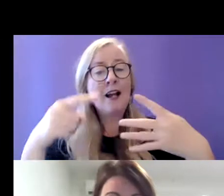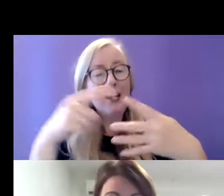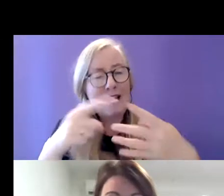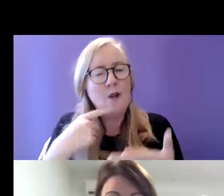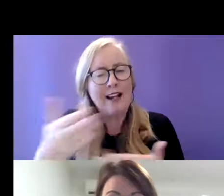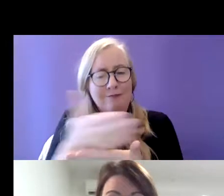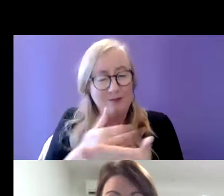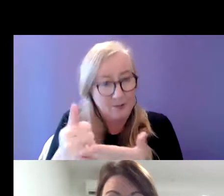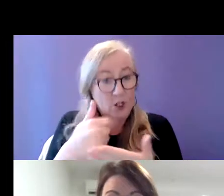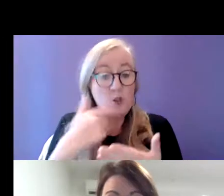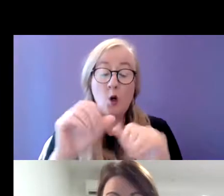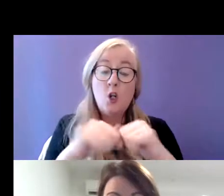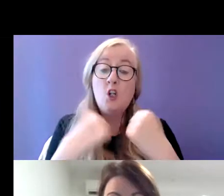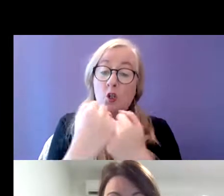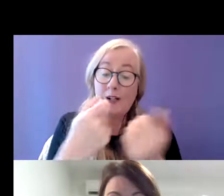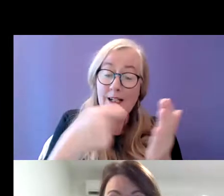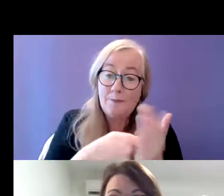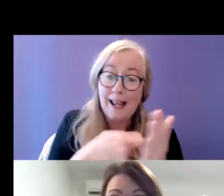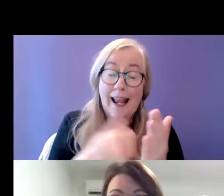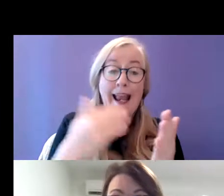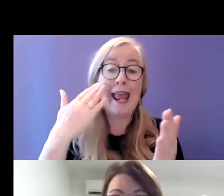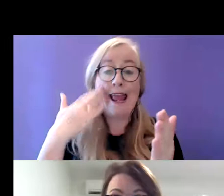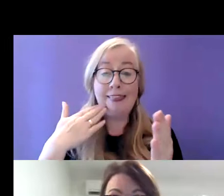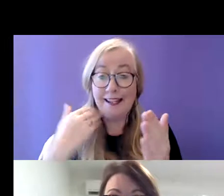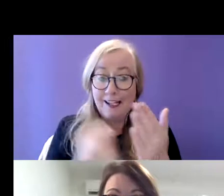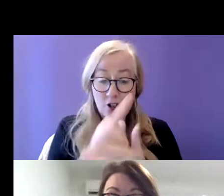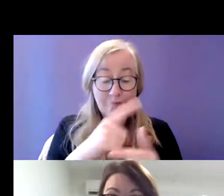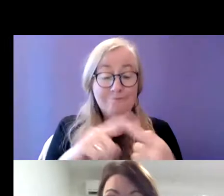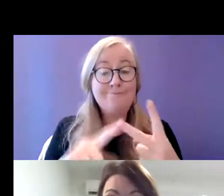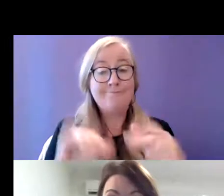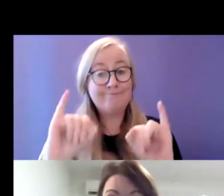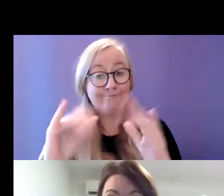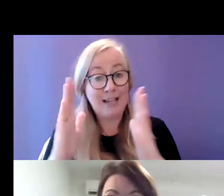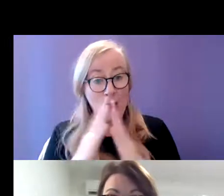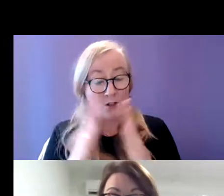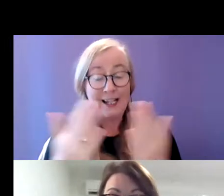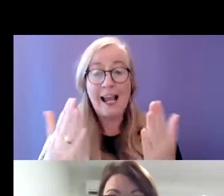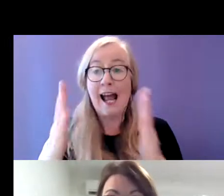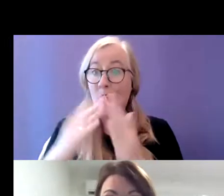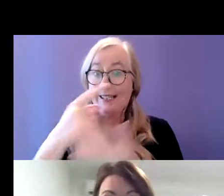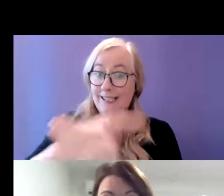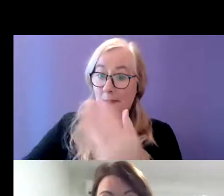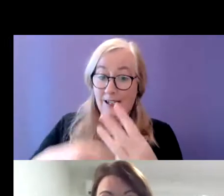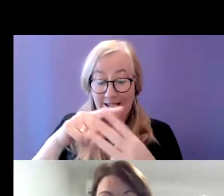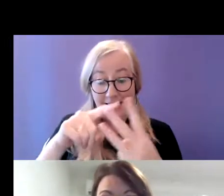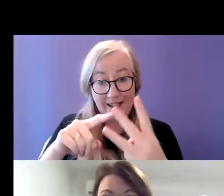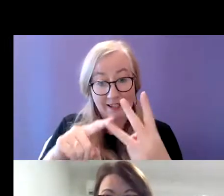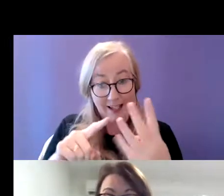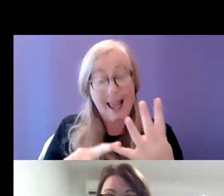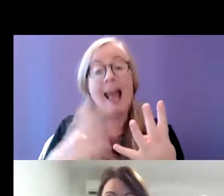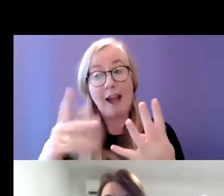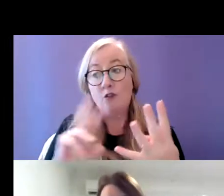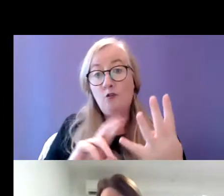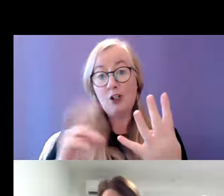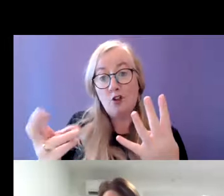under. we have socio-economic, cultural and ethnic issues, inadequate housing, housing instability, and return to residential services.